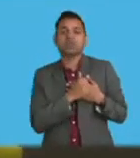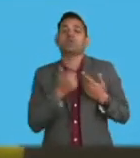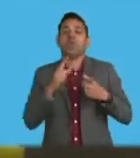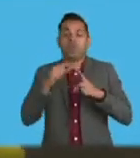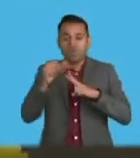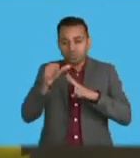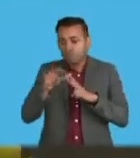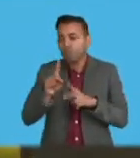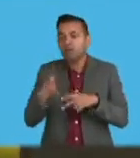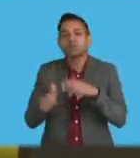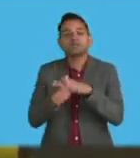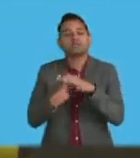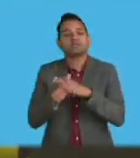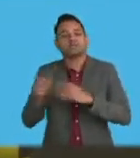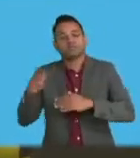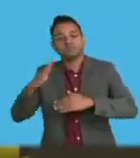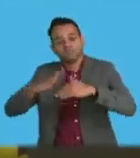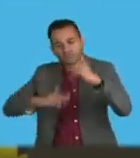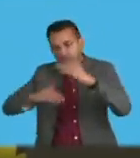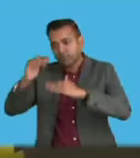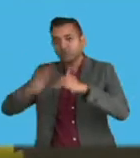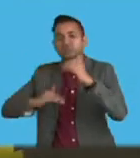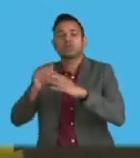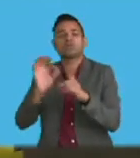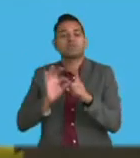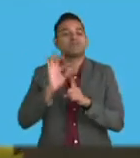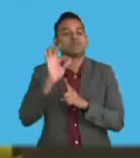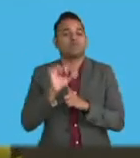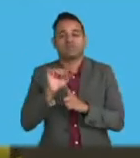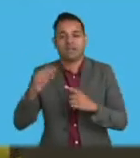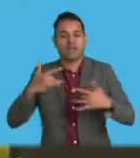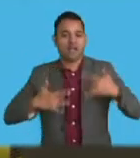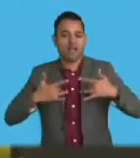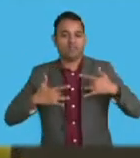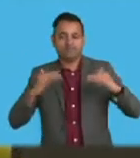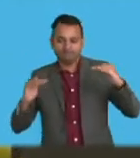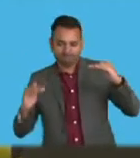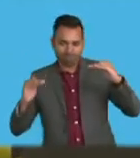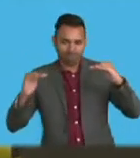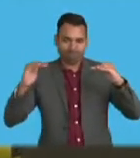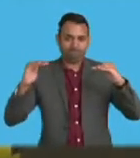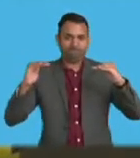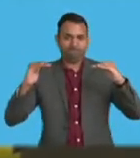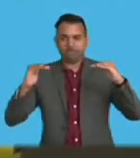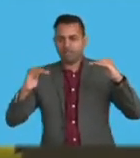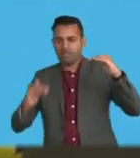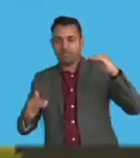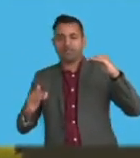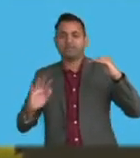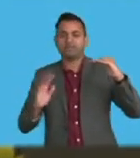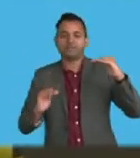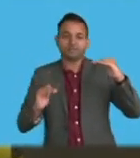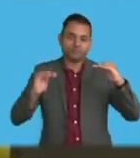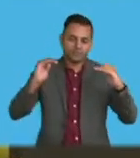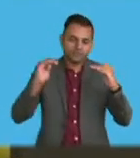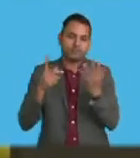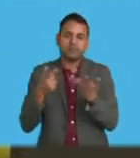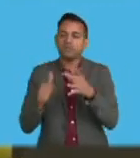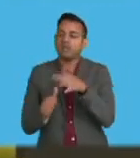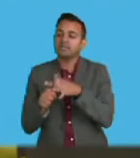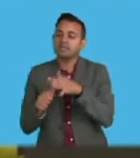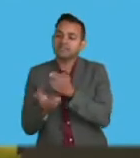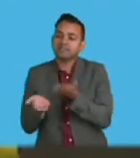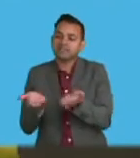improves their living standards, obviously, and furthermore, it gives them access, Madam Speaker, to lending institutions. The